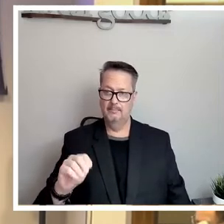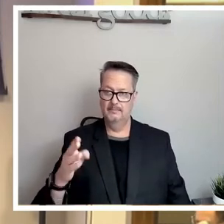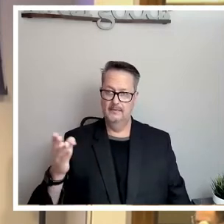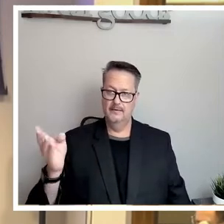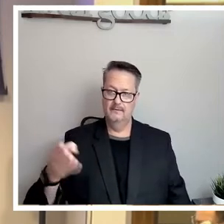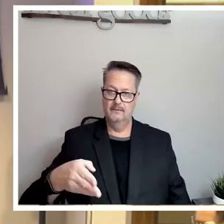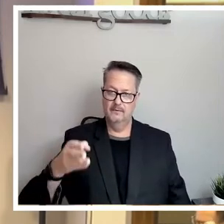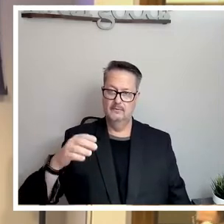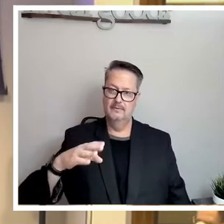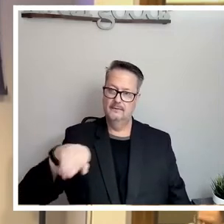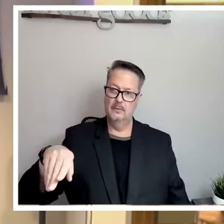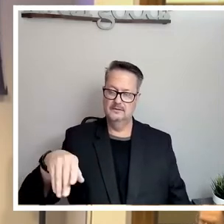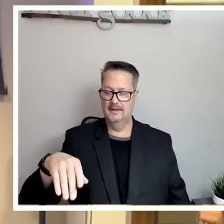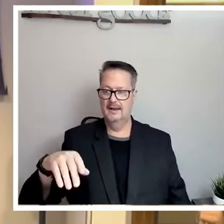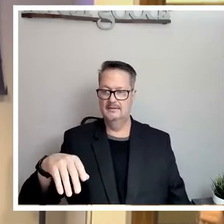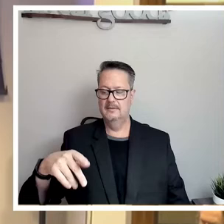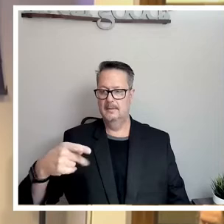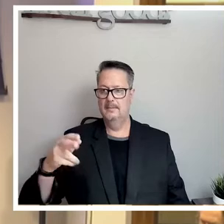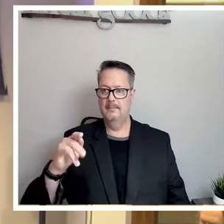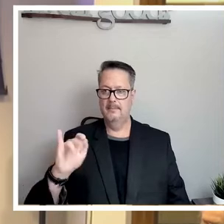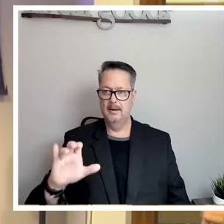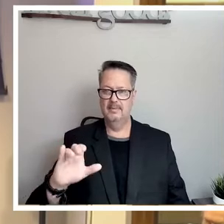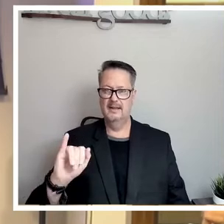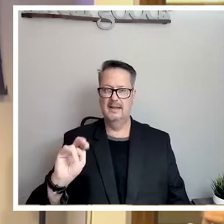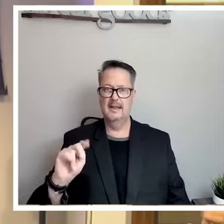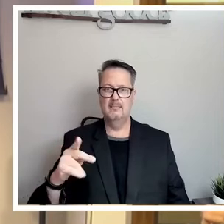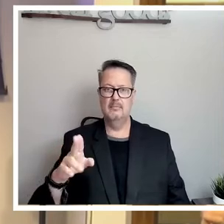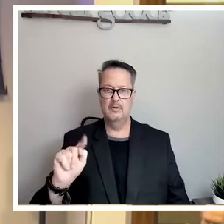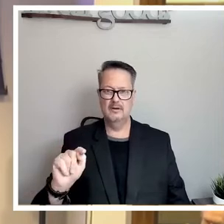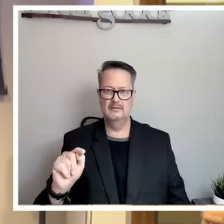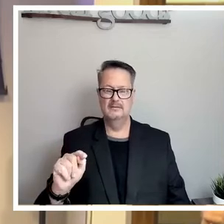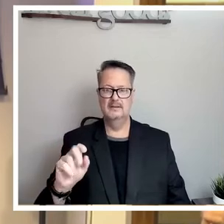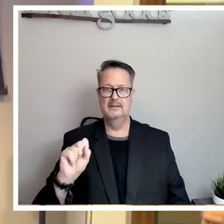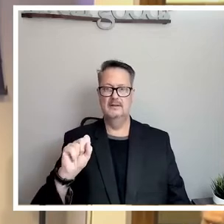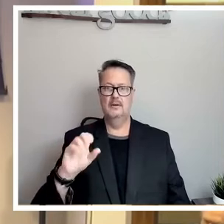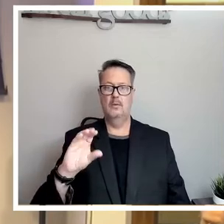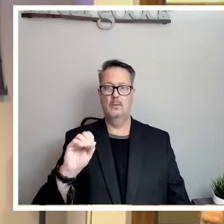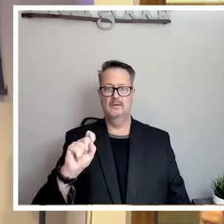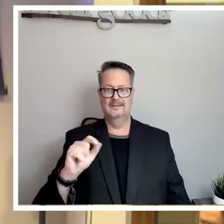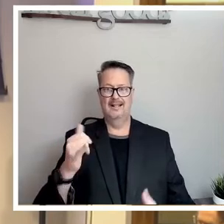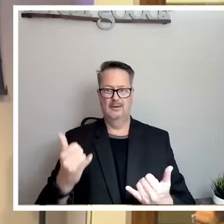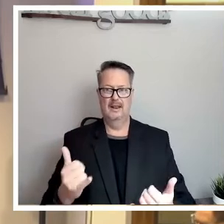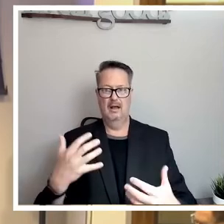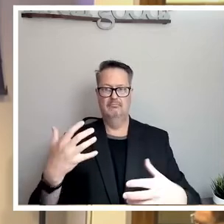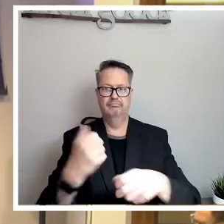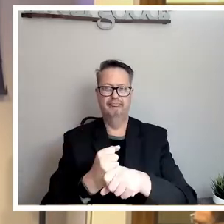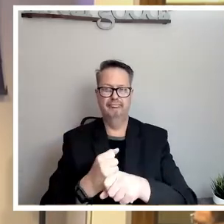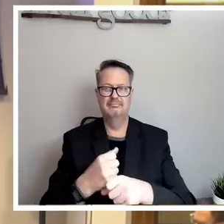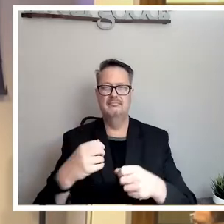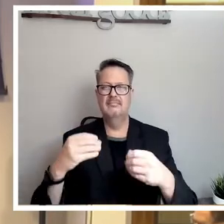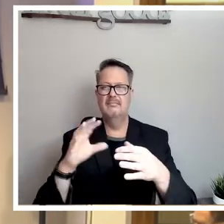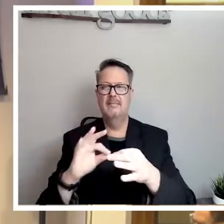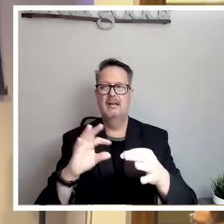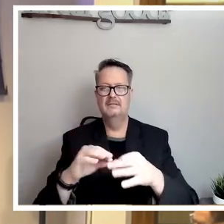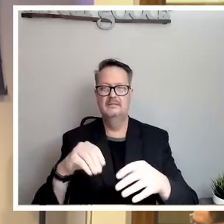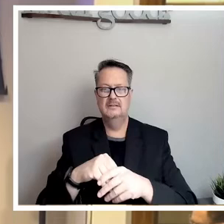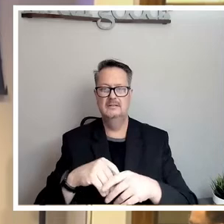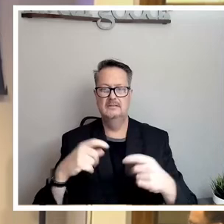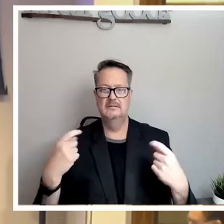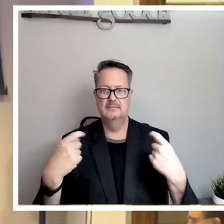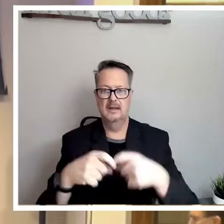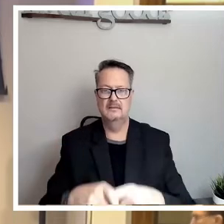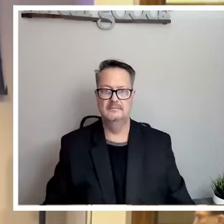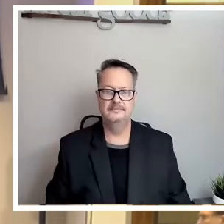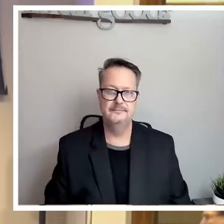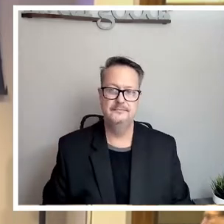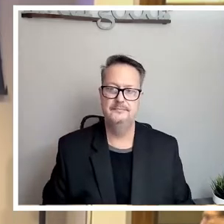input. Cristela will now provide a quick message in Spanish. Cristela. Gracias por